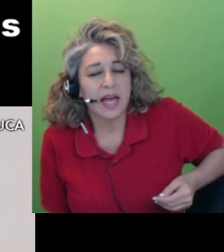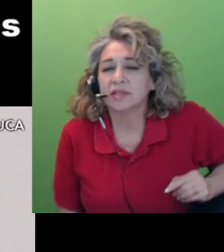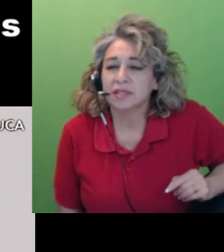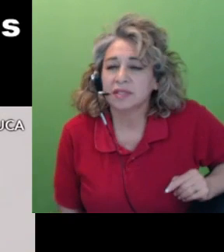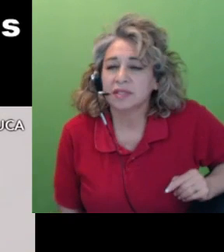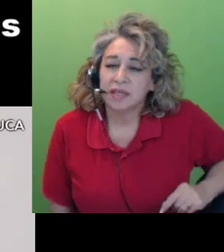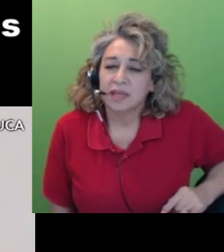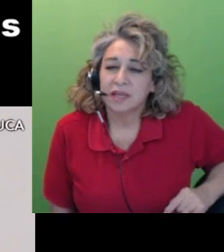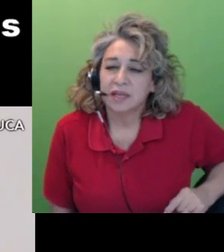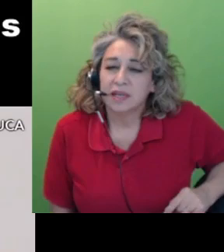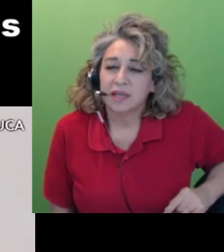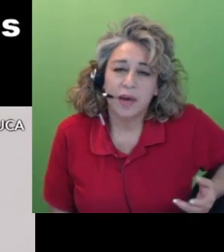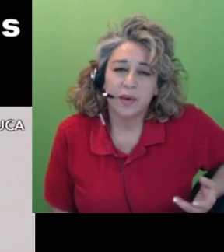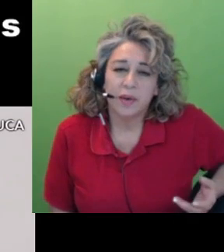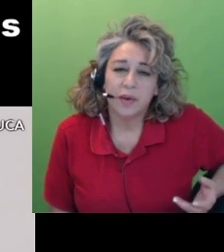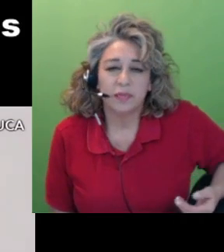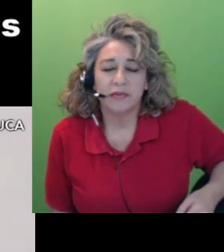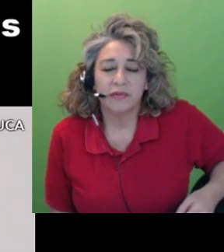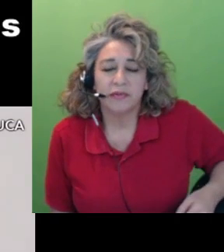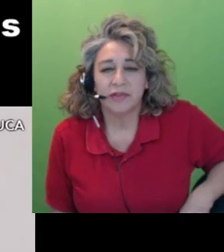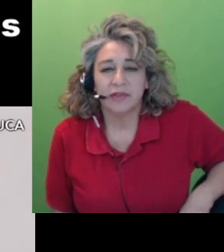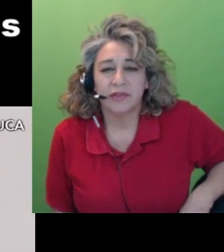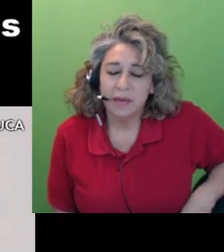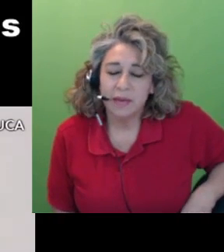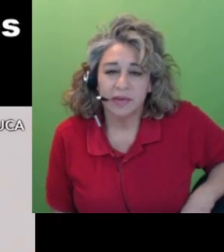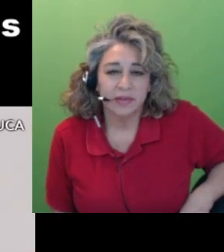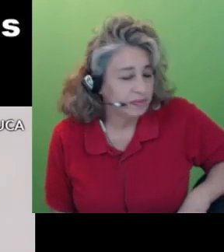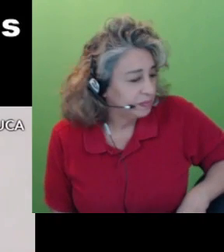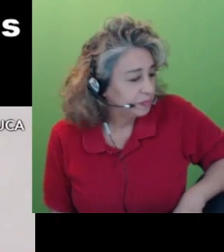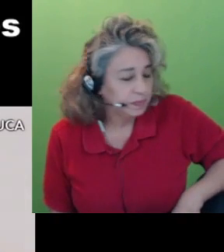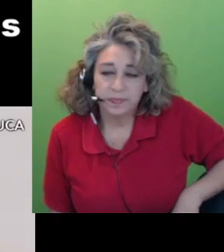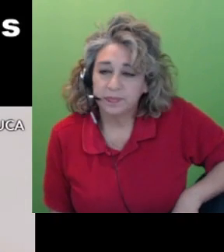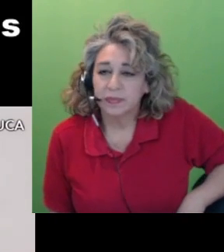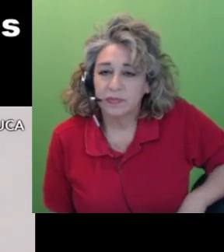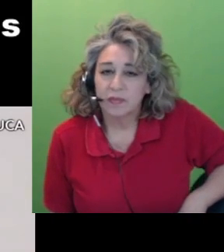animals you know why won't you provide for the people